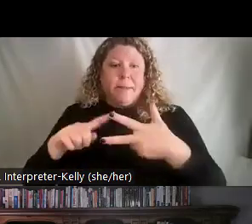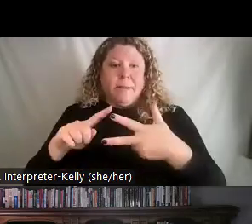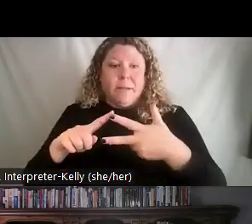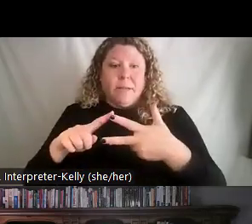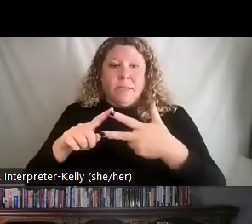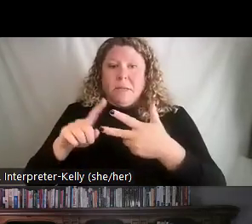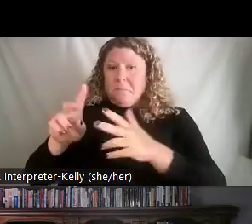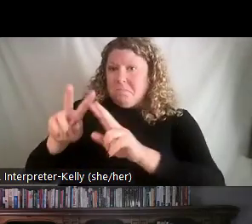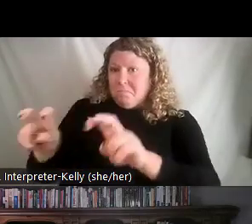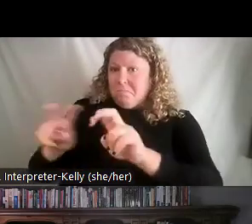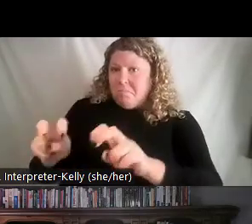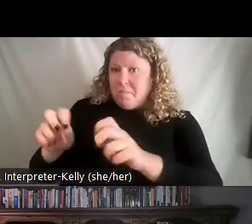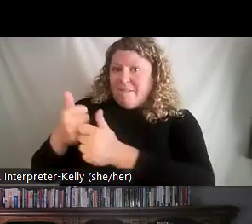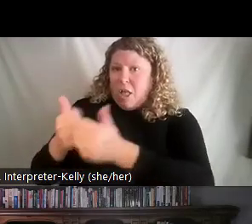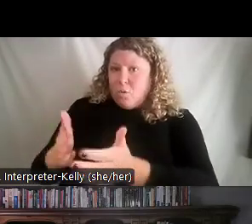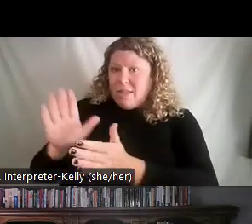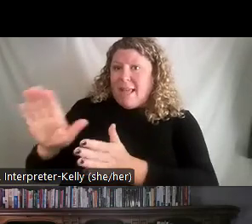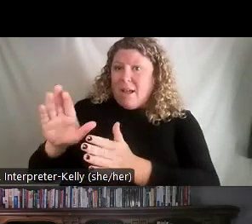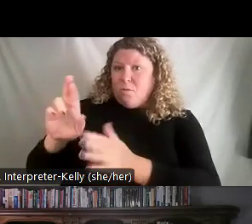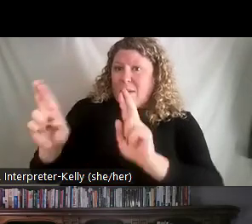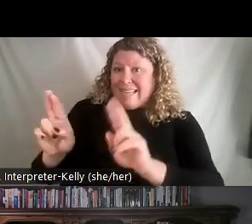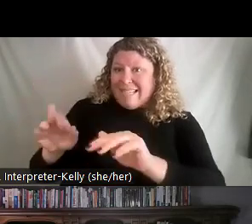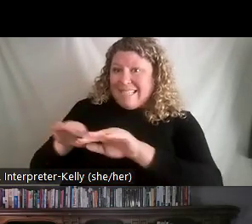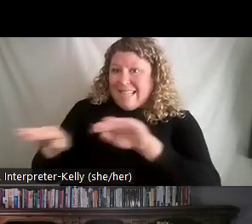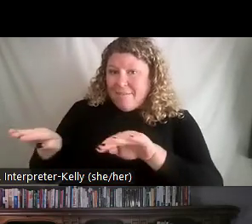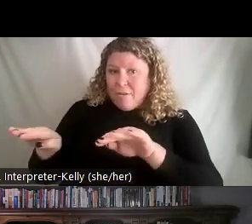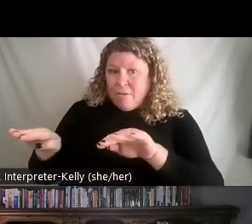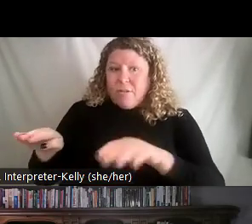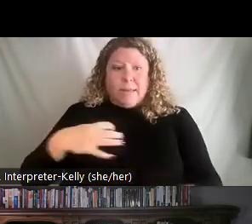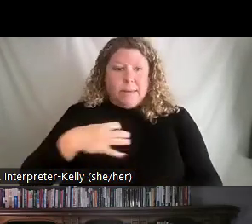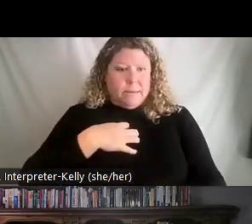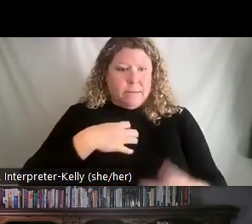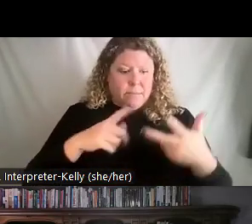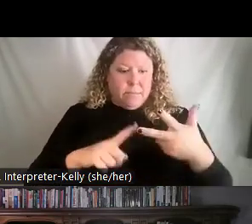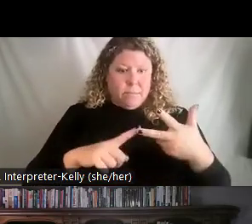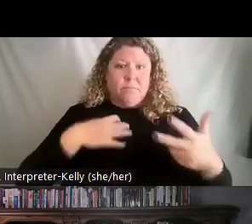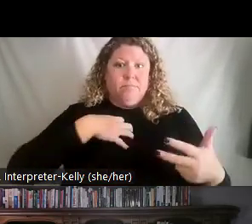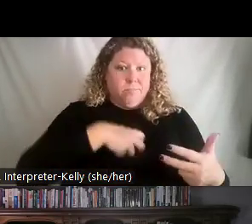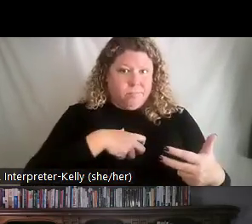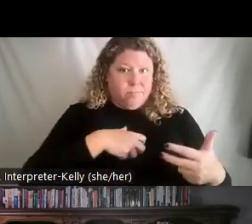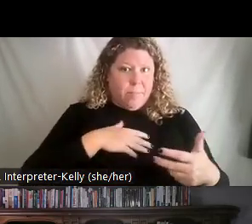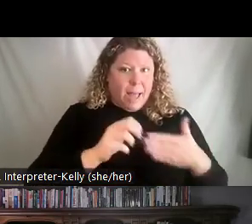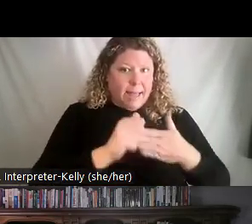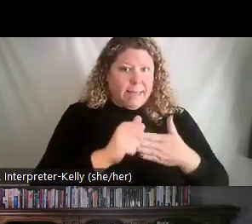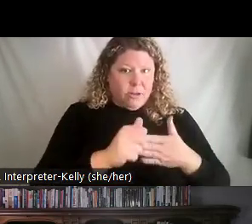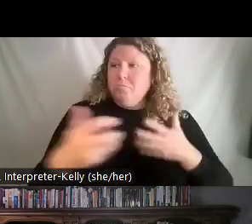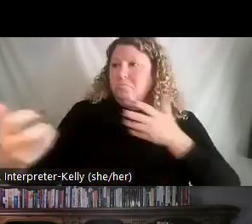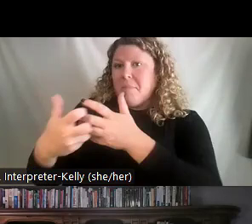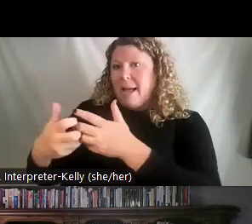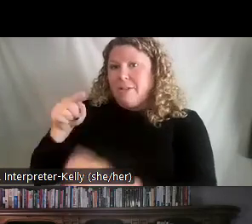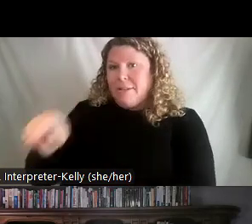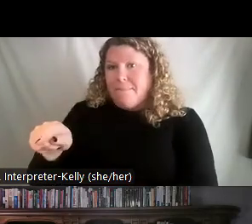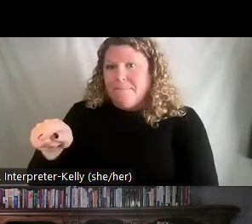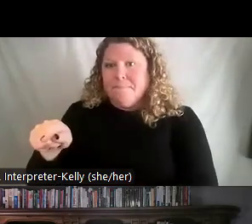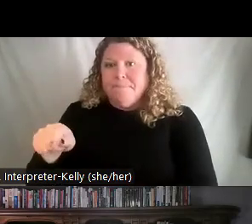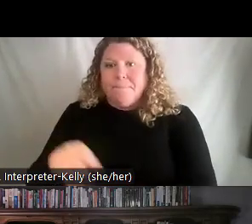the readiness level of the follower, and then we want to adjust our style to match them where they're at. So